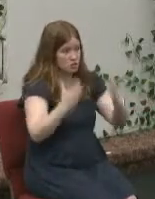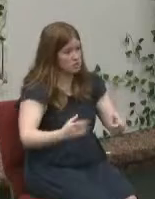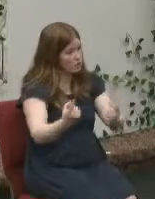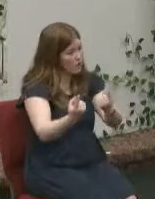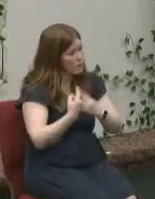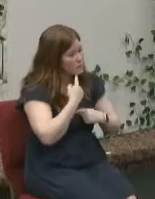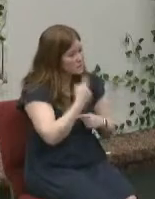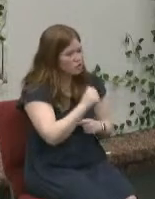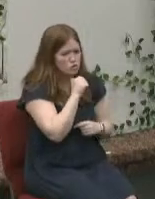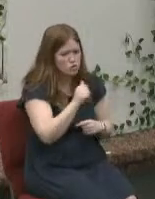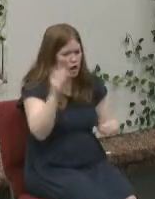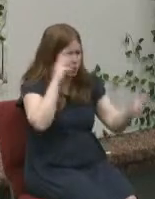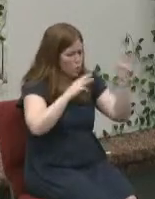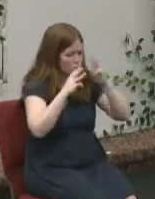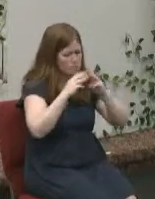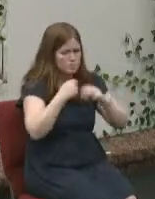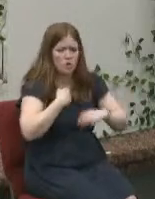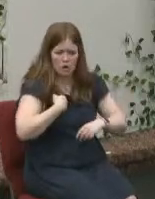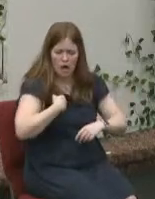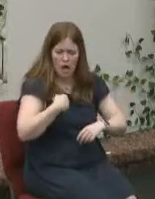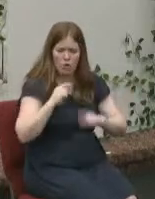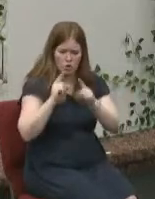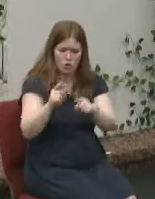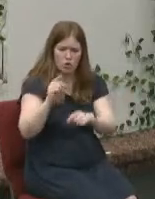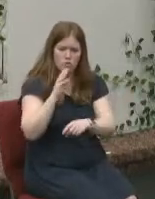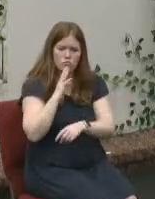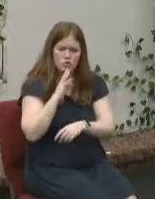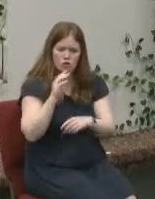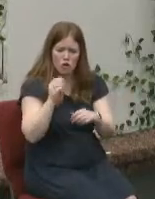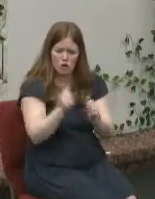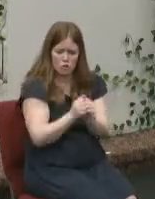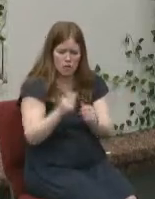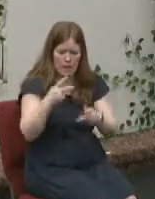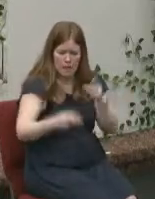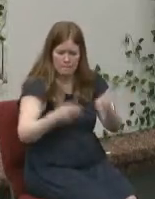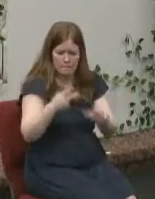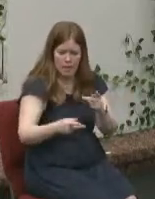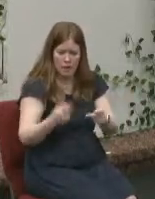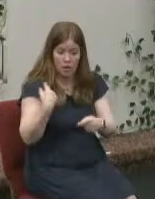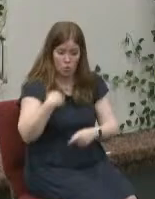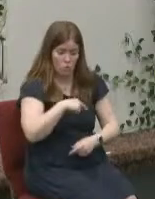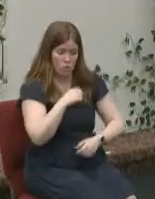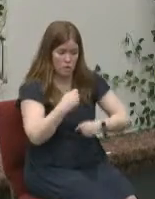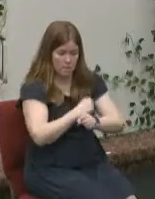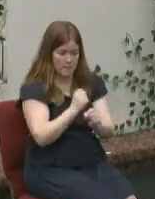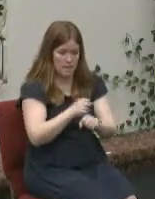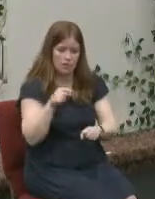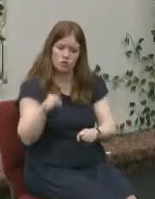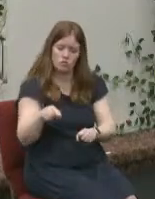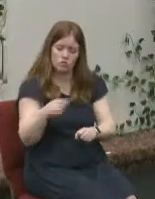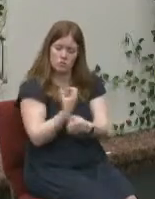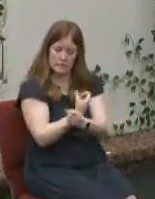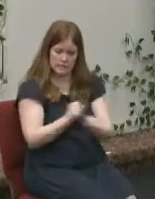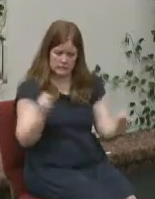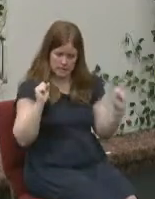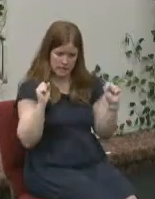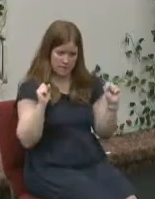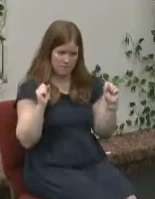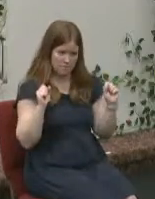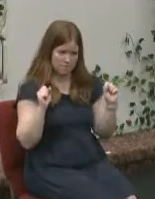don't worry we'll talk to pilot listen and we will make you secure it says